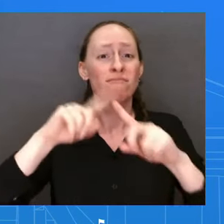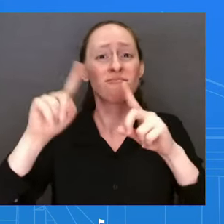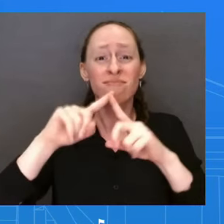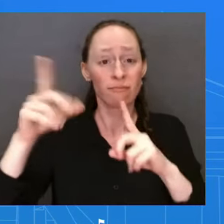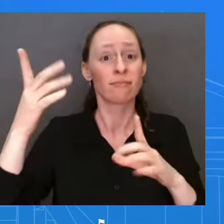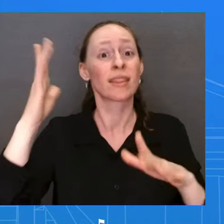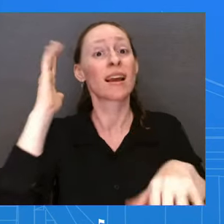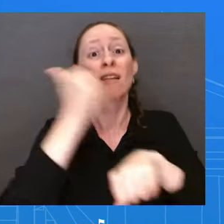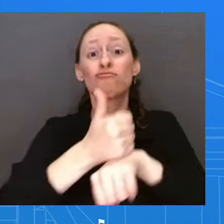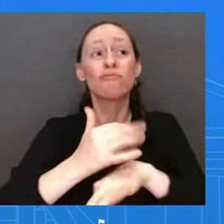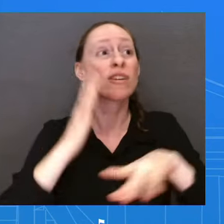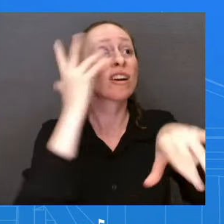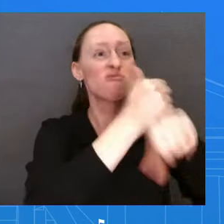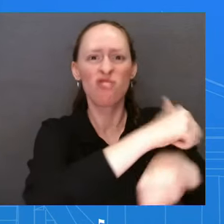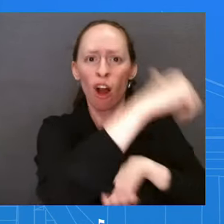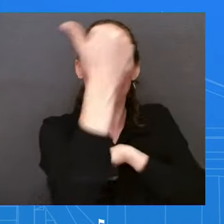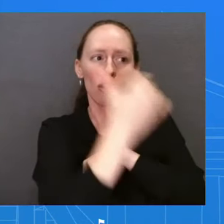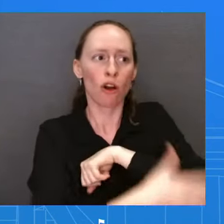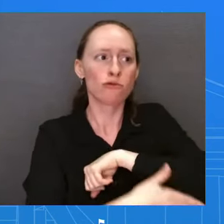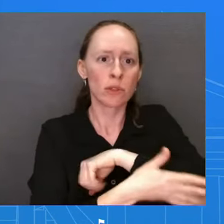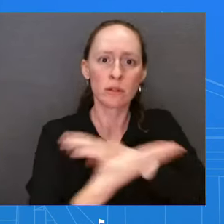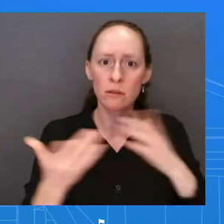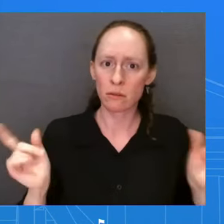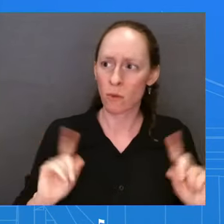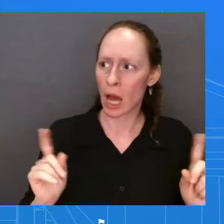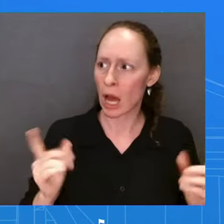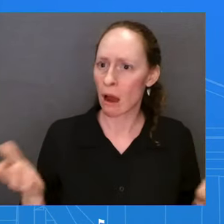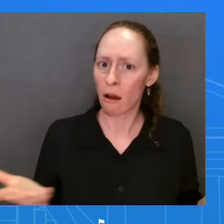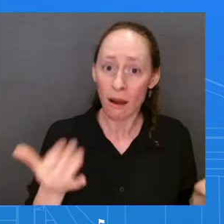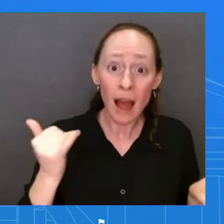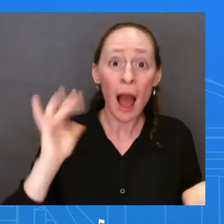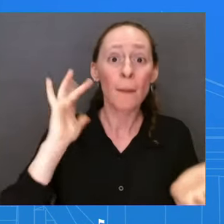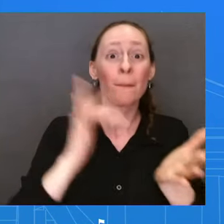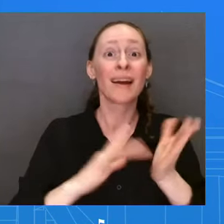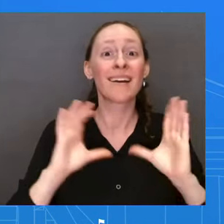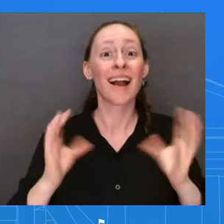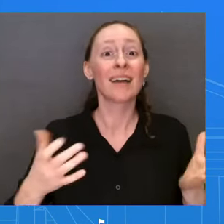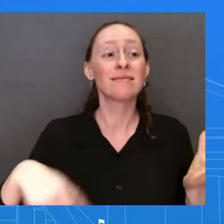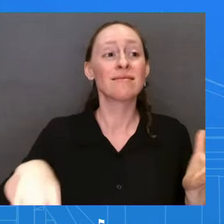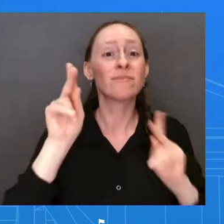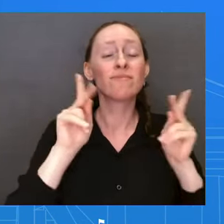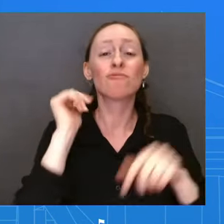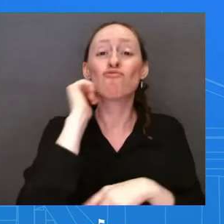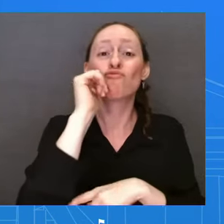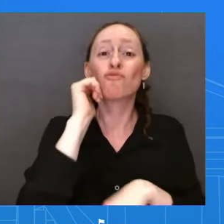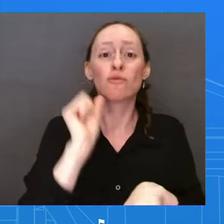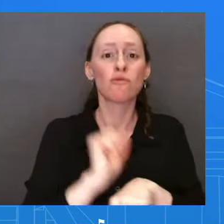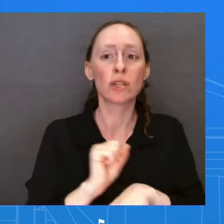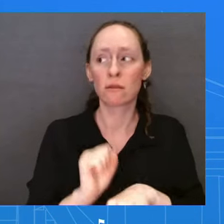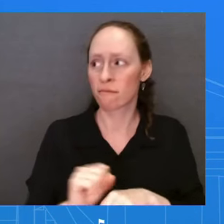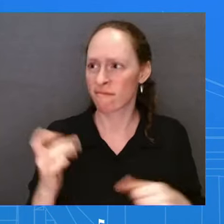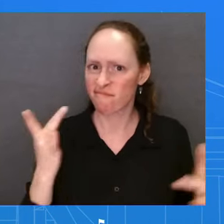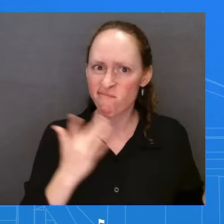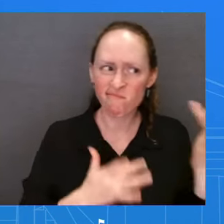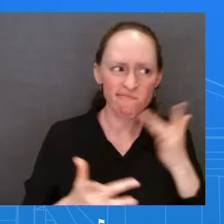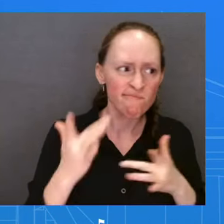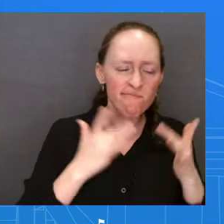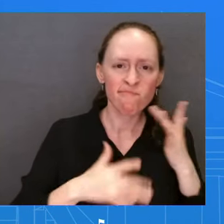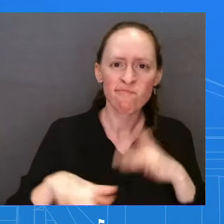for too many Americans and too many communities around the country. So the President vowed to put in place a very different approach,